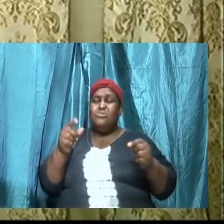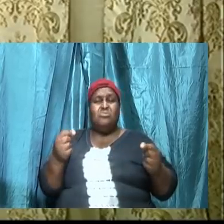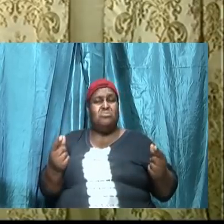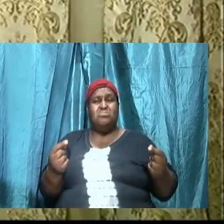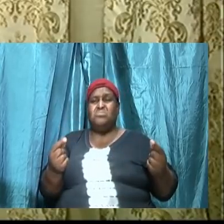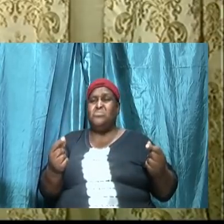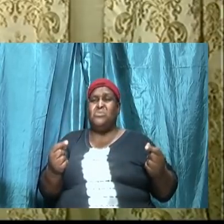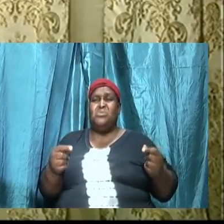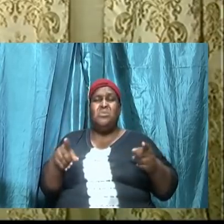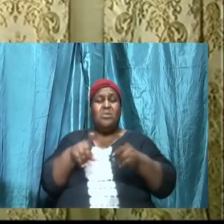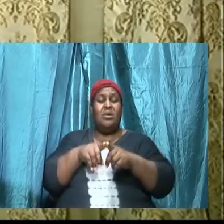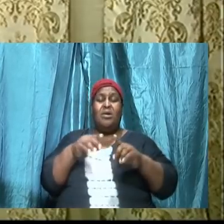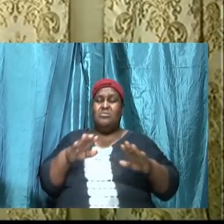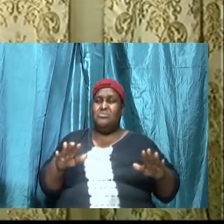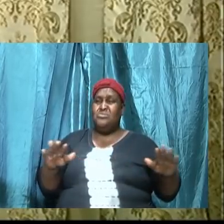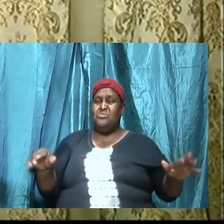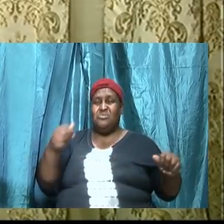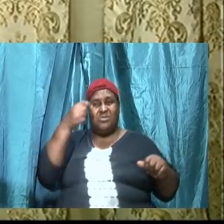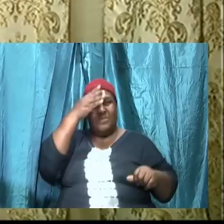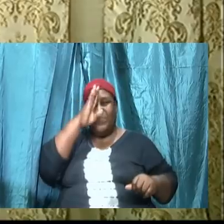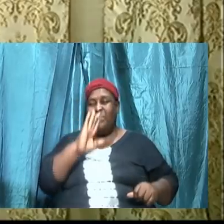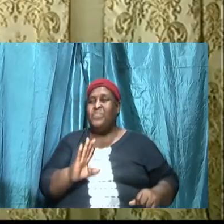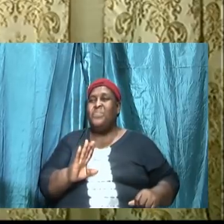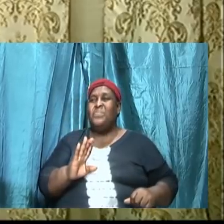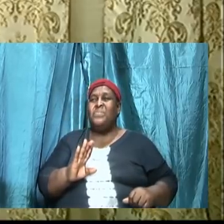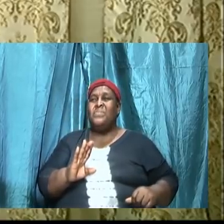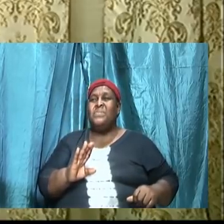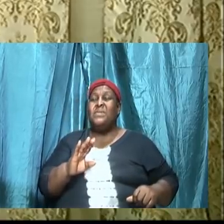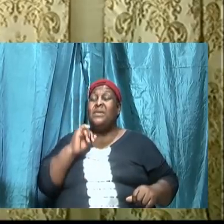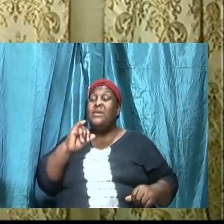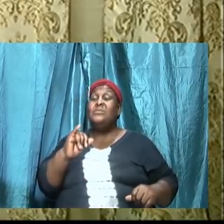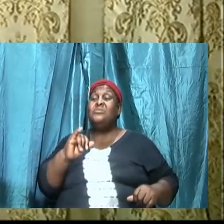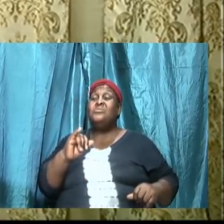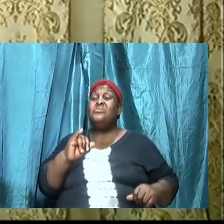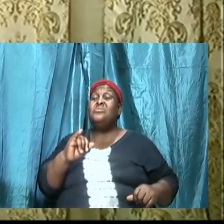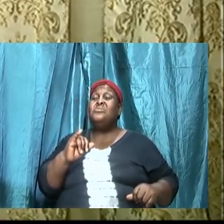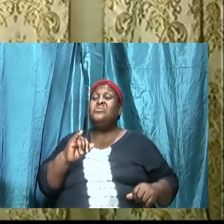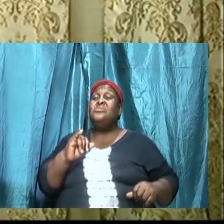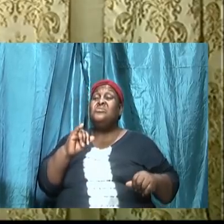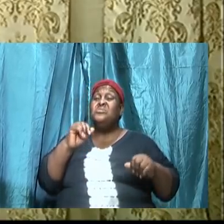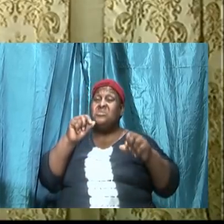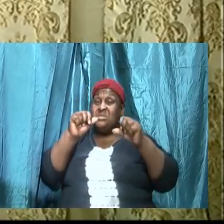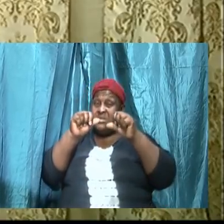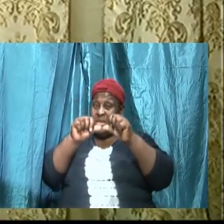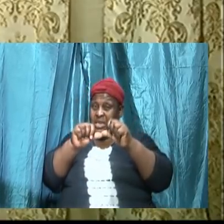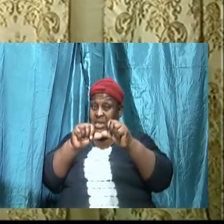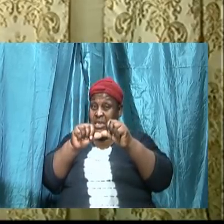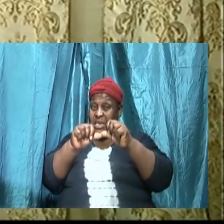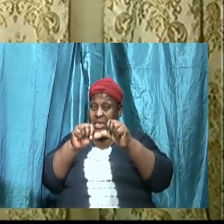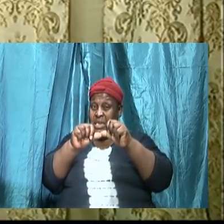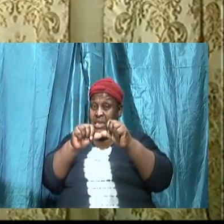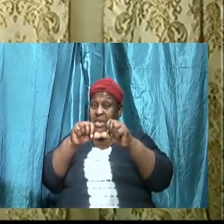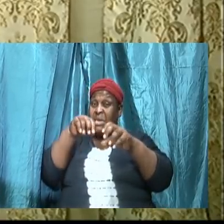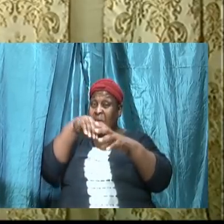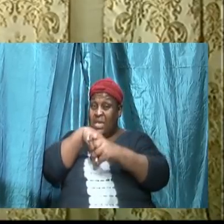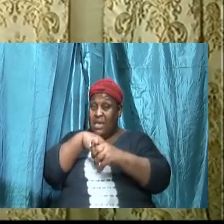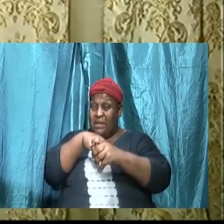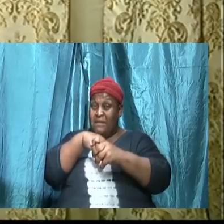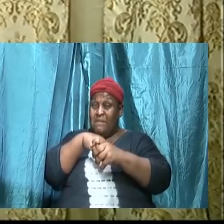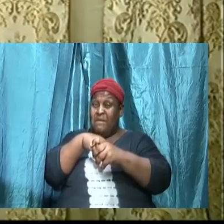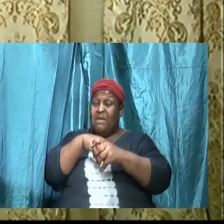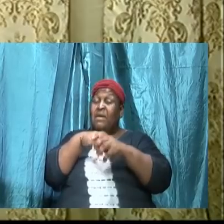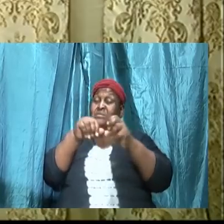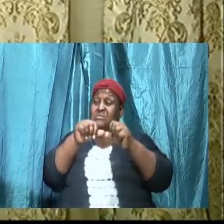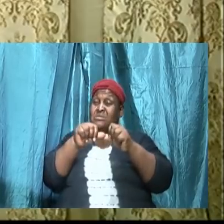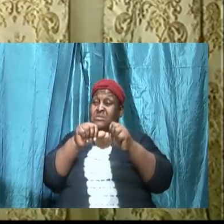as children of God is to abide in and abide by the words